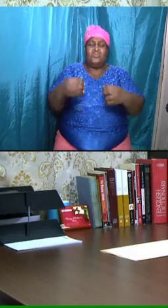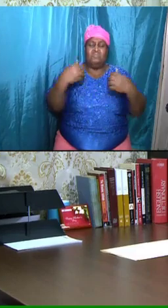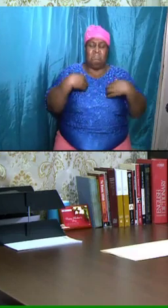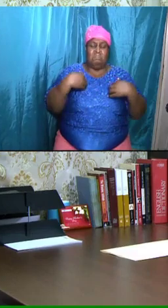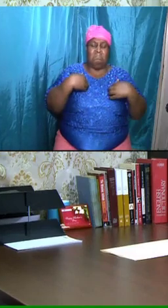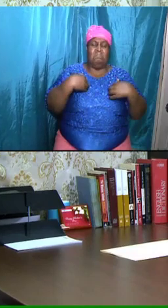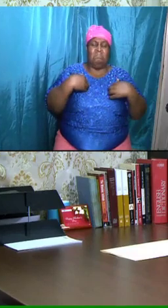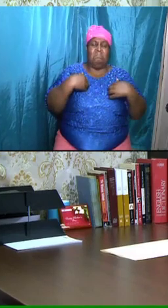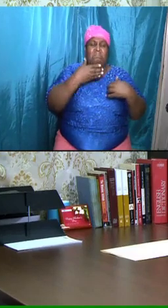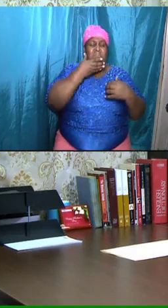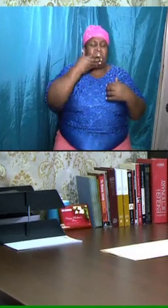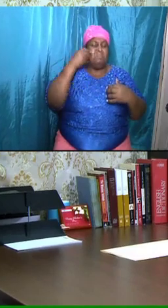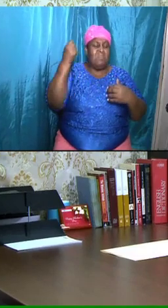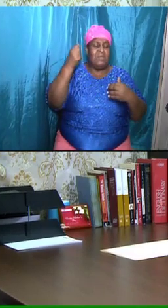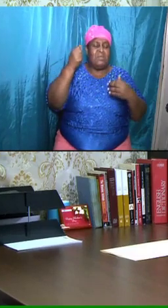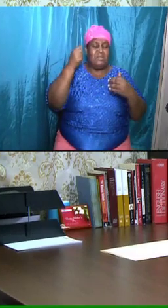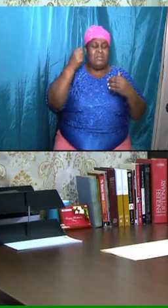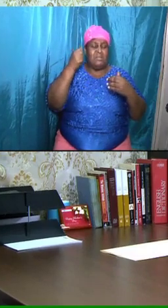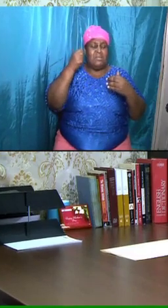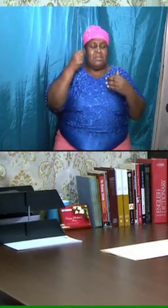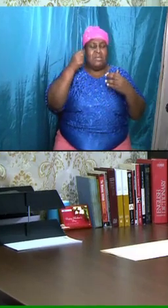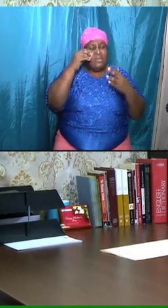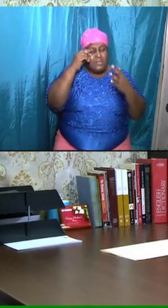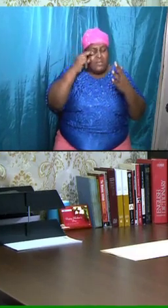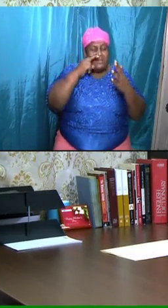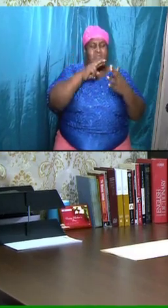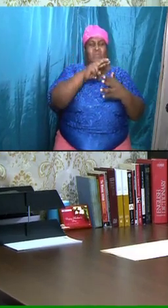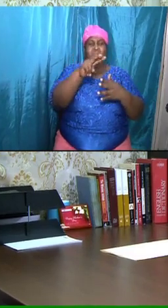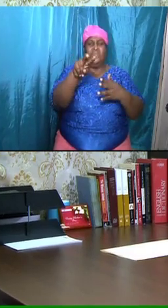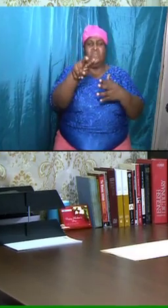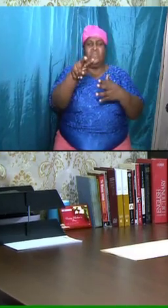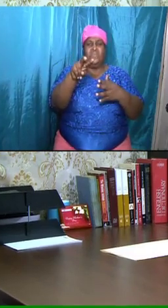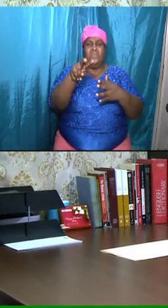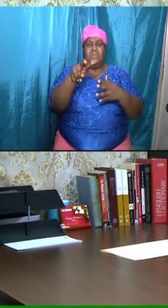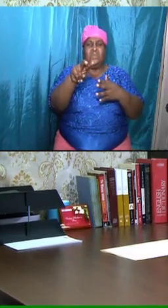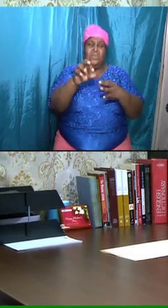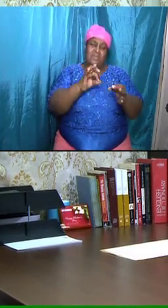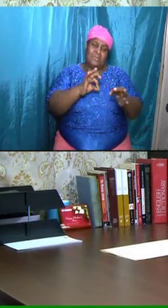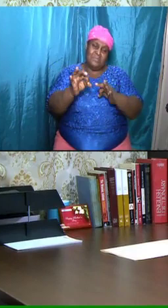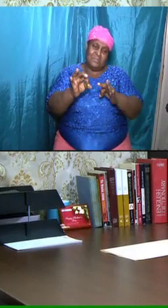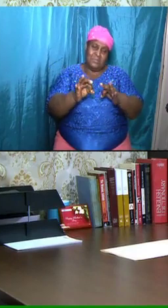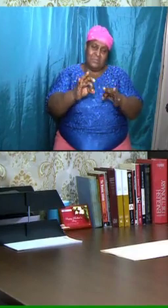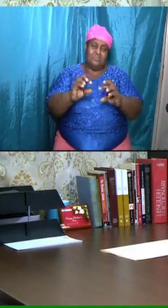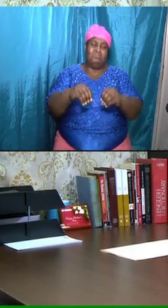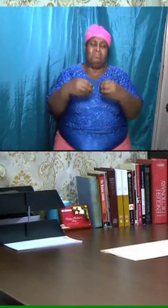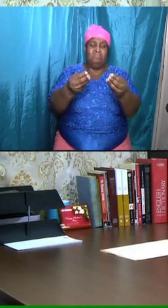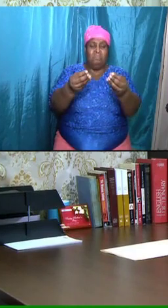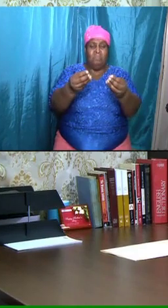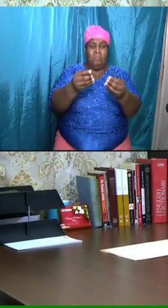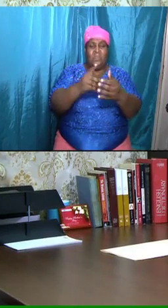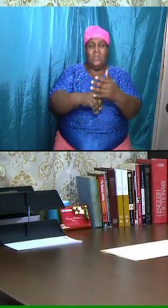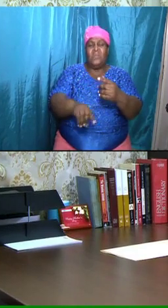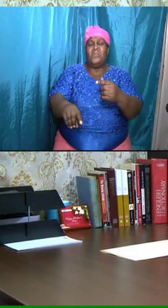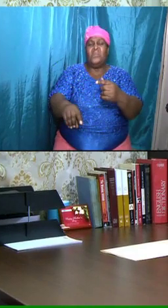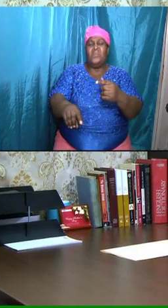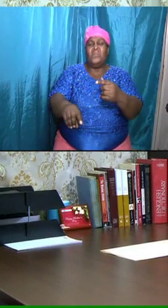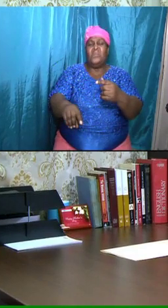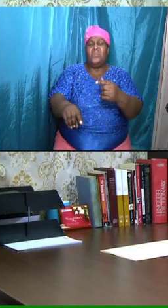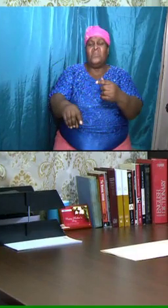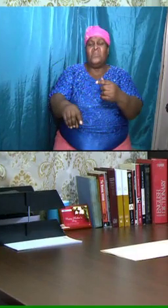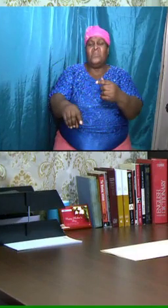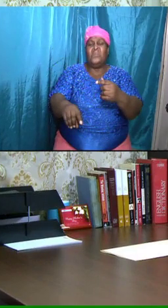And then we give some of the explanations, given what I have presented in the chart.